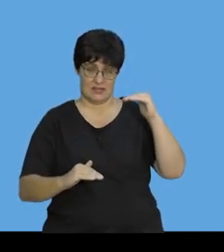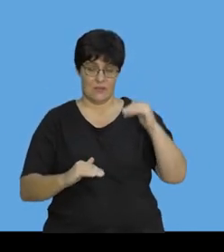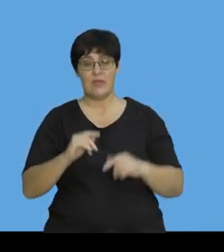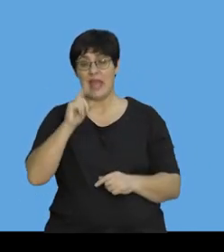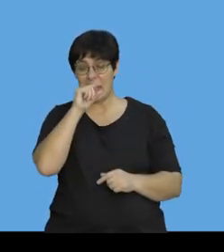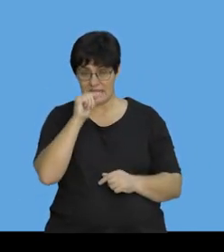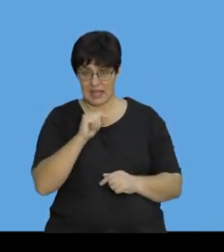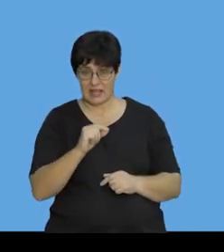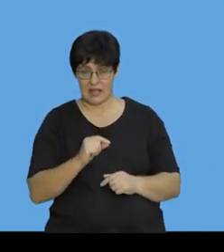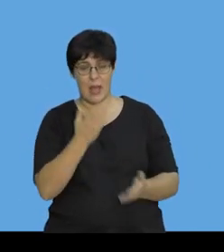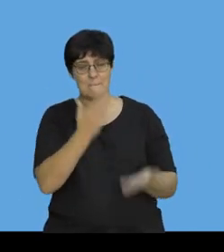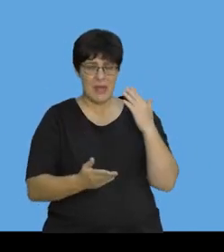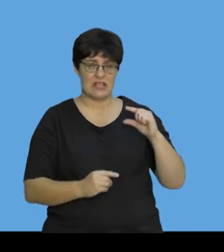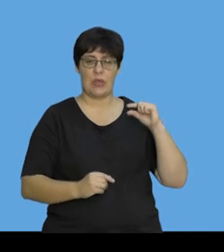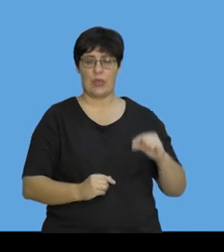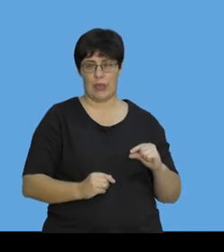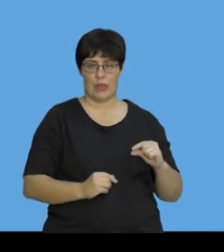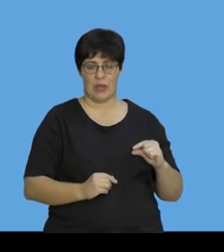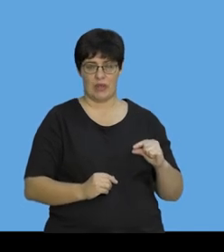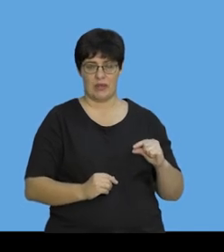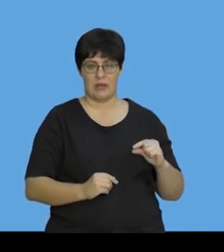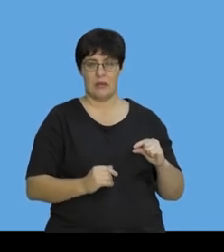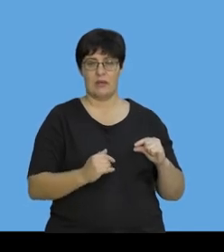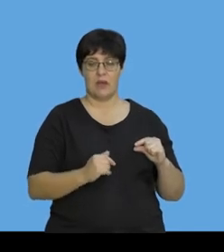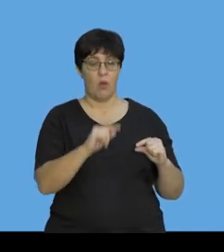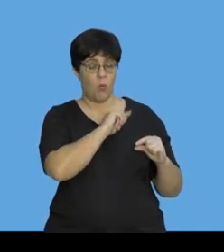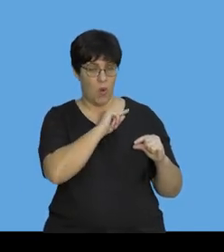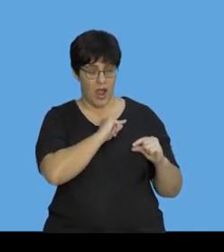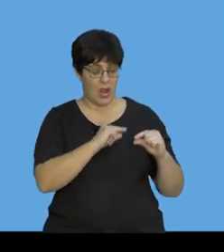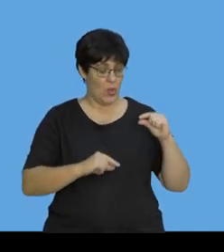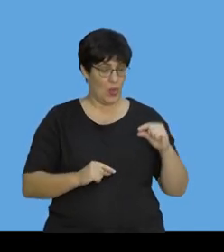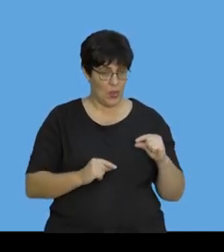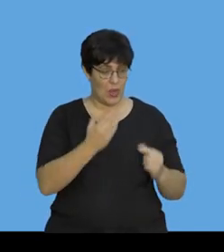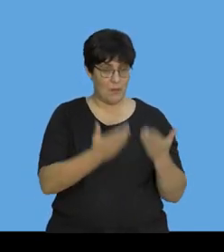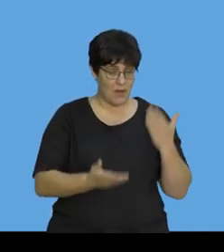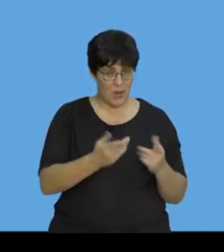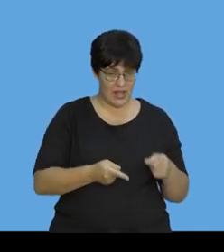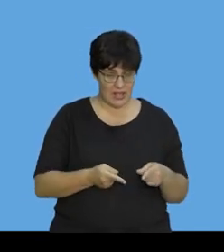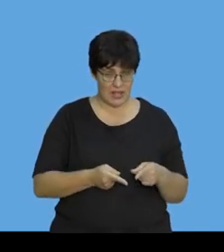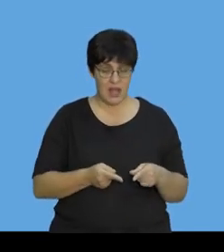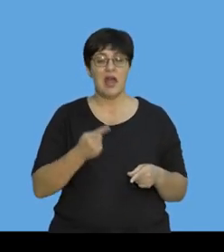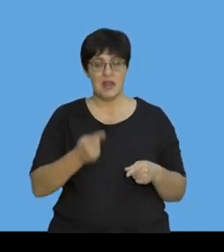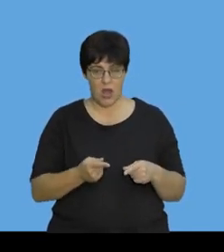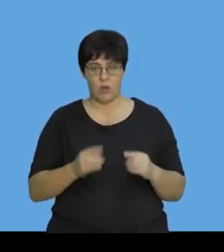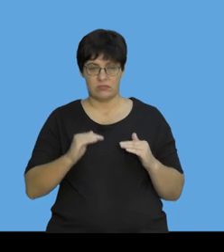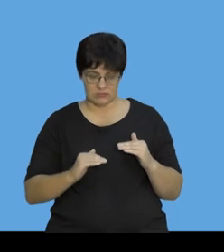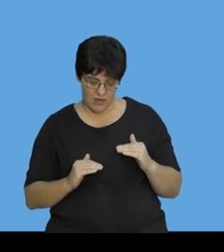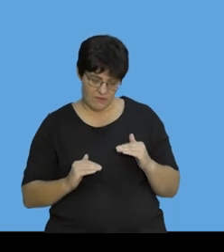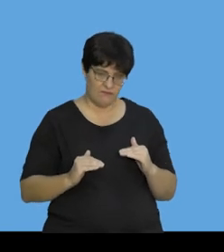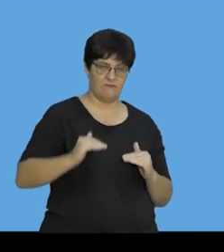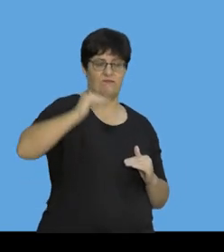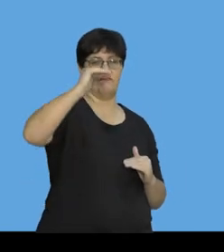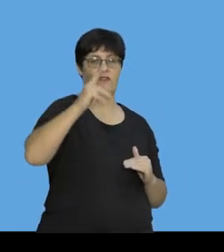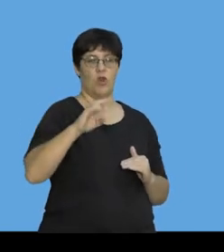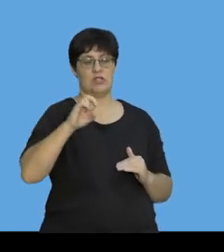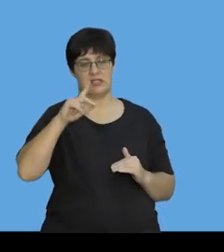With the insect, the mass is very, very small. Because its mass is very, very small, this